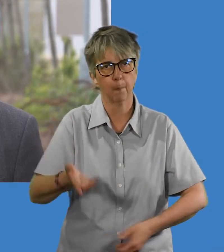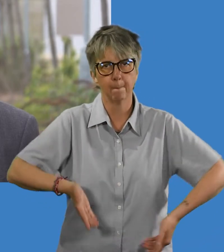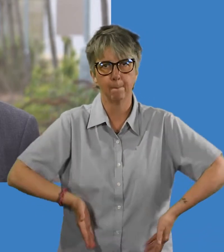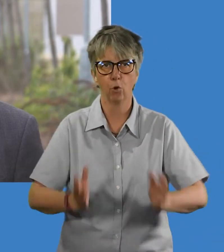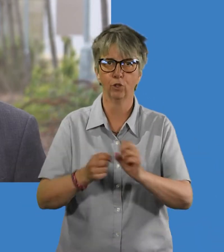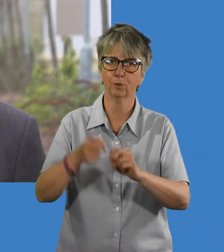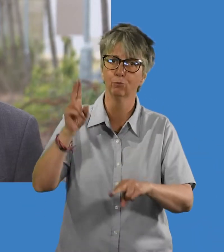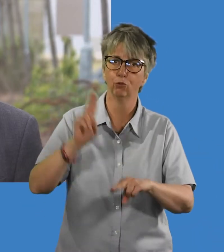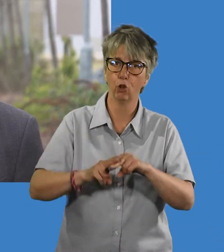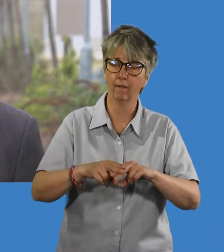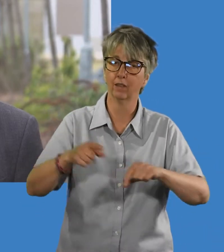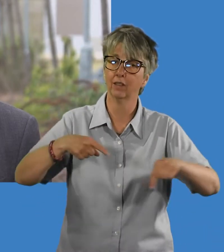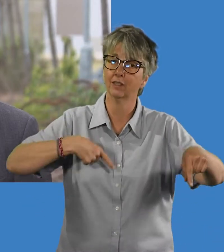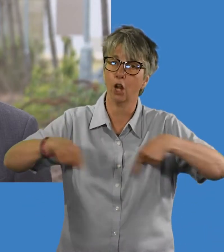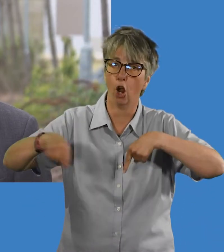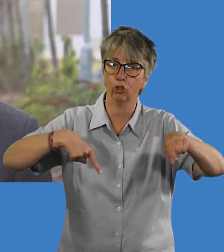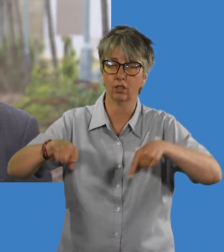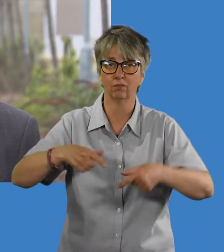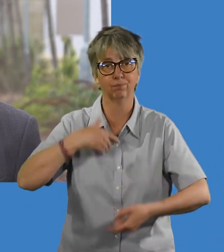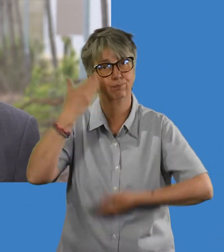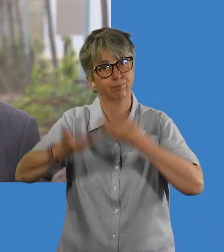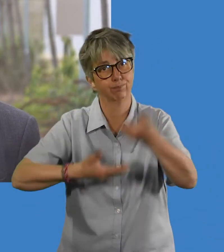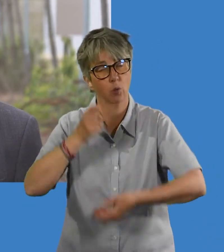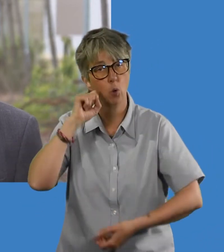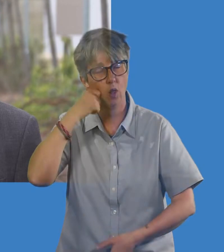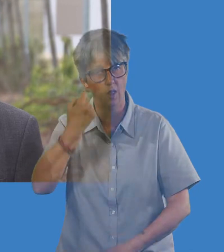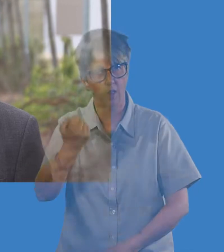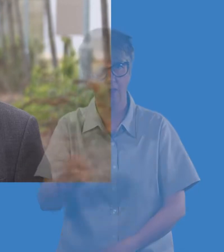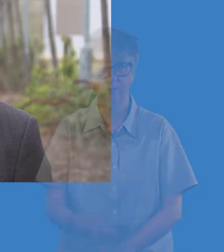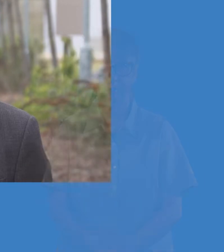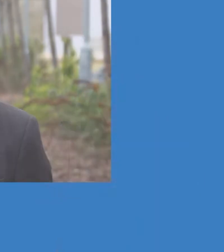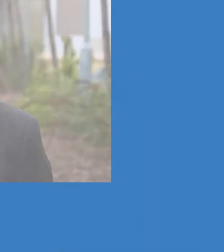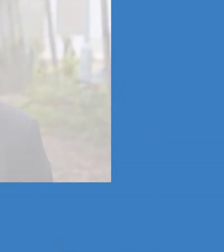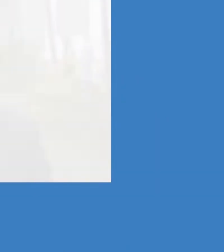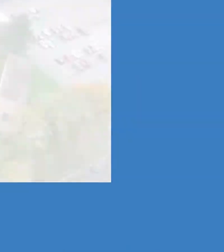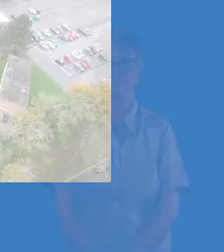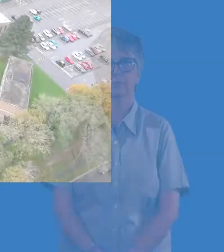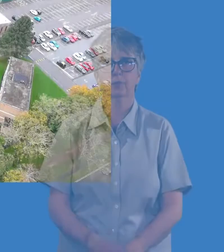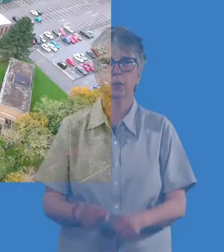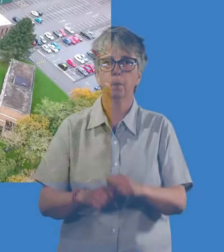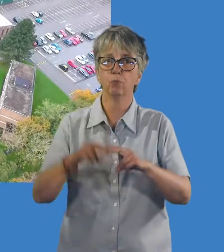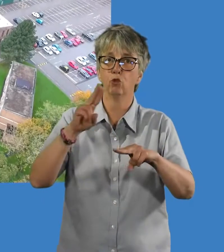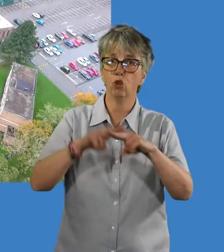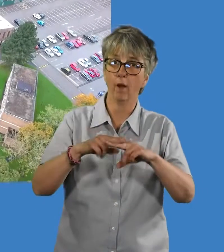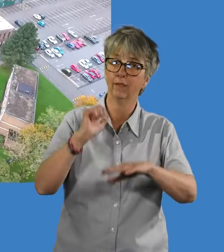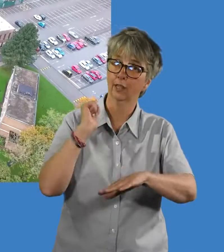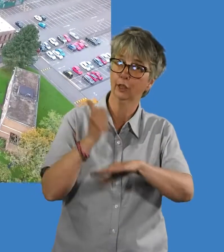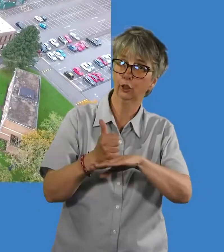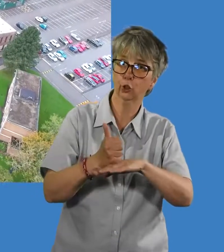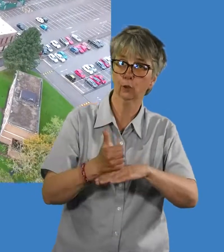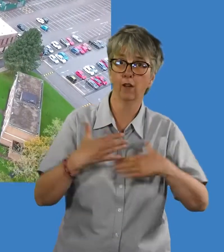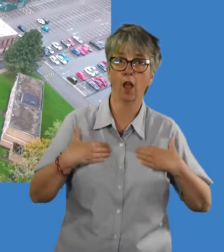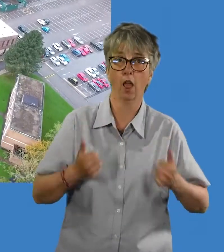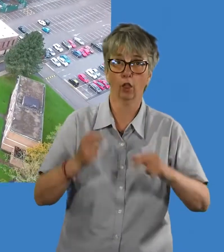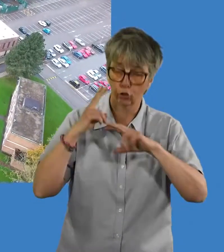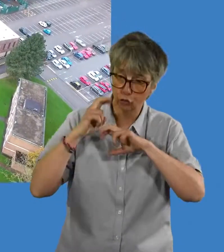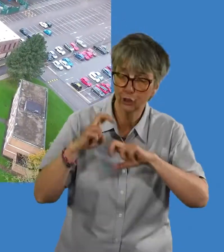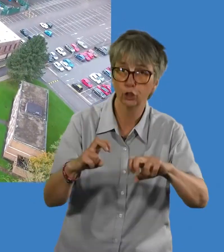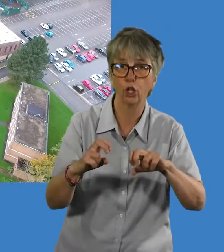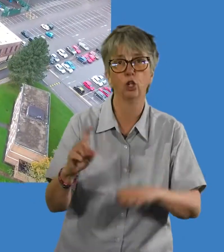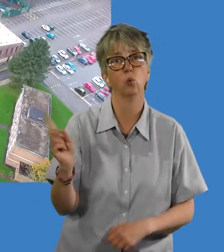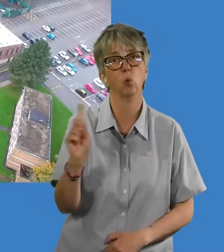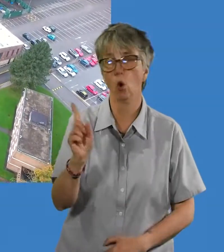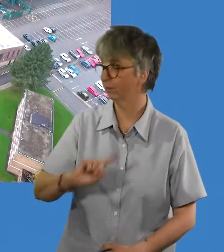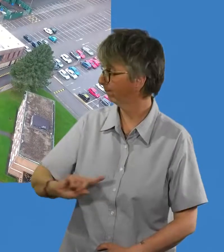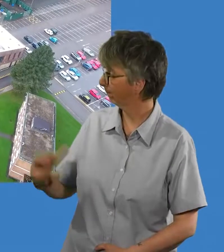born in Bradford's Director at our Bradford Institute for Health Research, to explain more. The Bradford Institute for Health Research is a unique